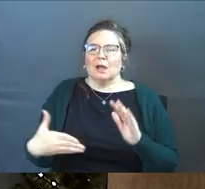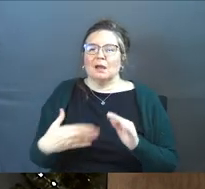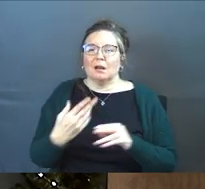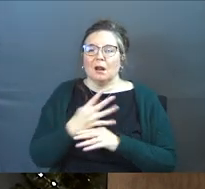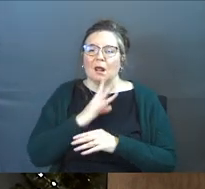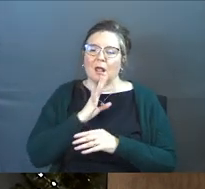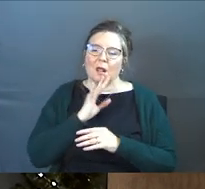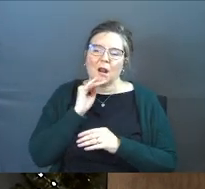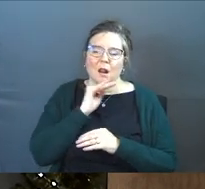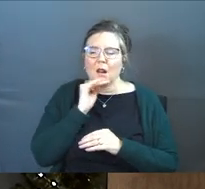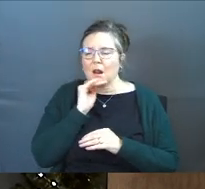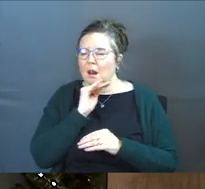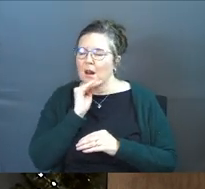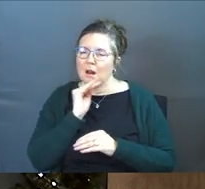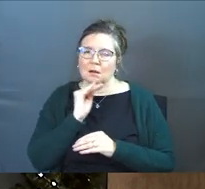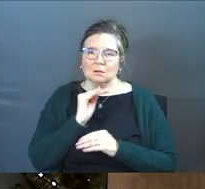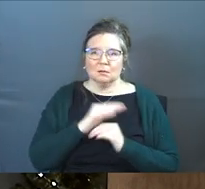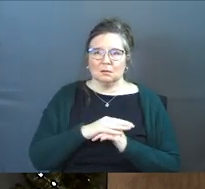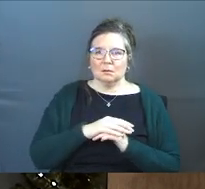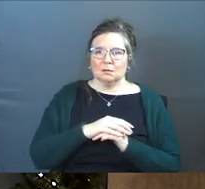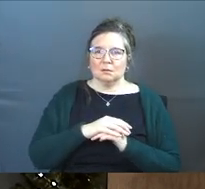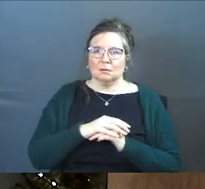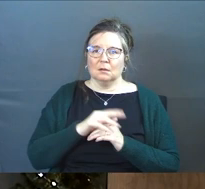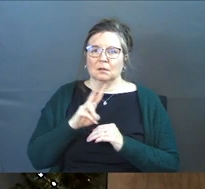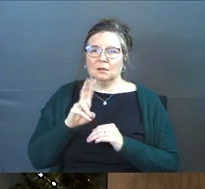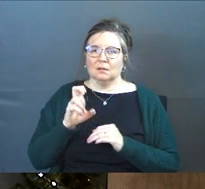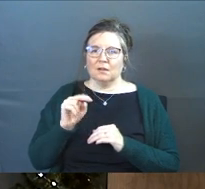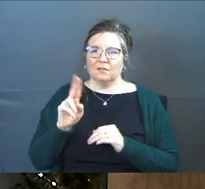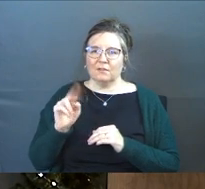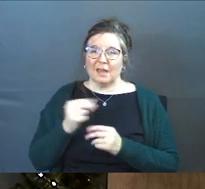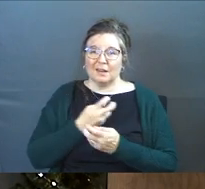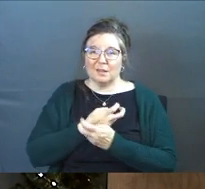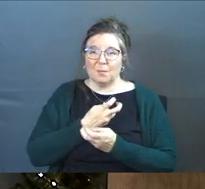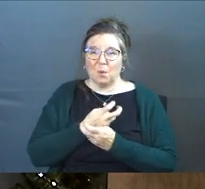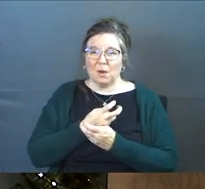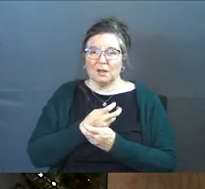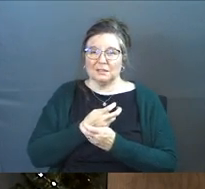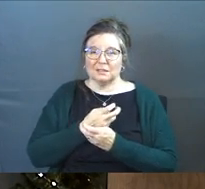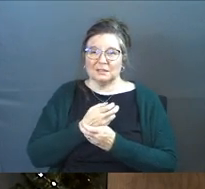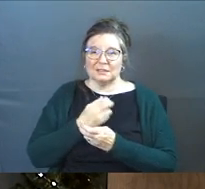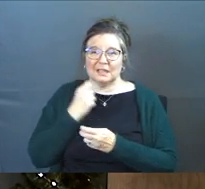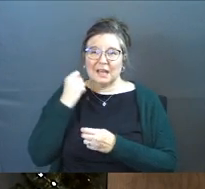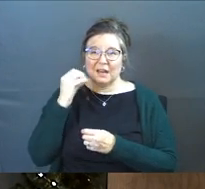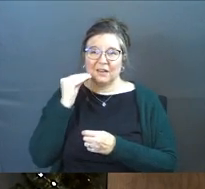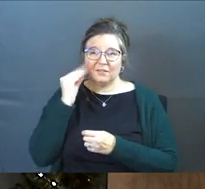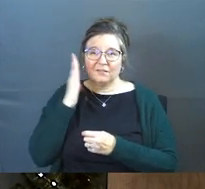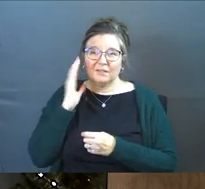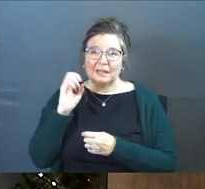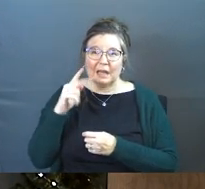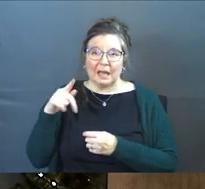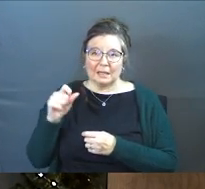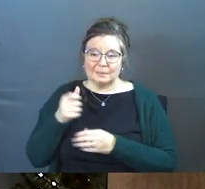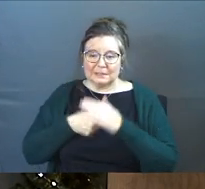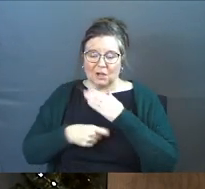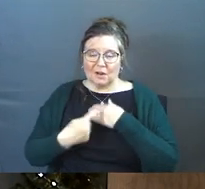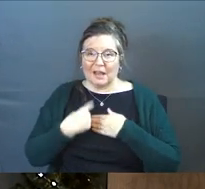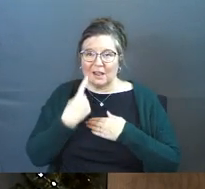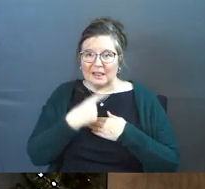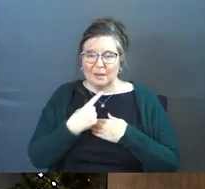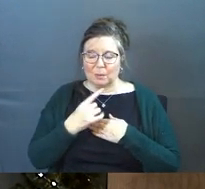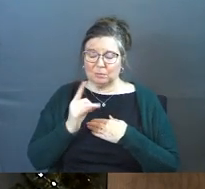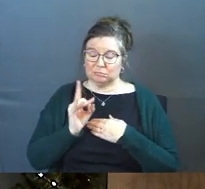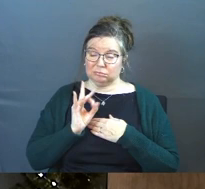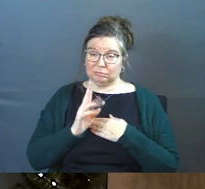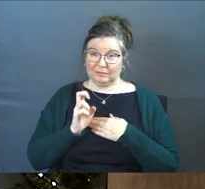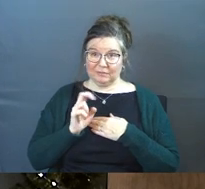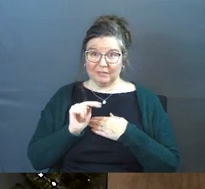their tongues to deceive. The venom of asps is under their lips. What a picture that